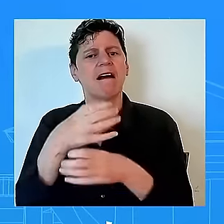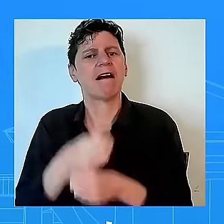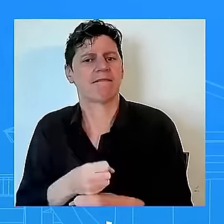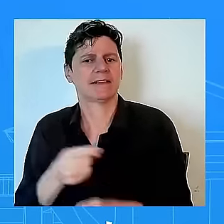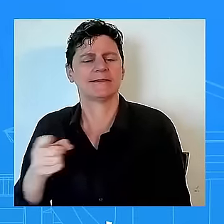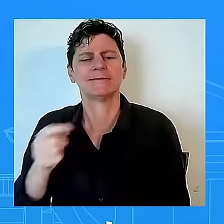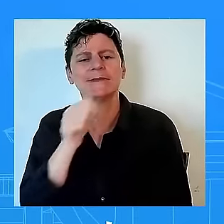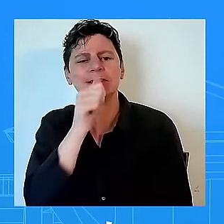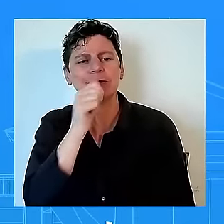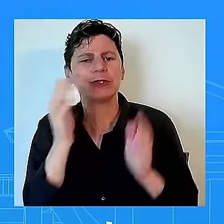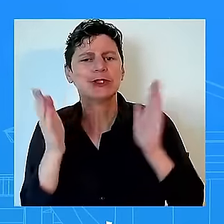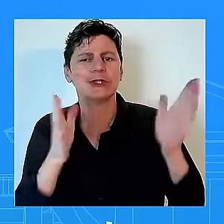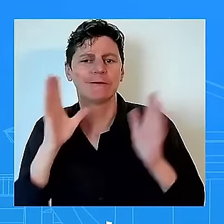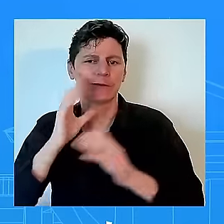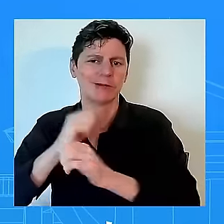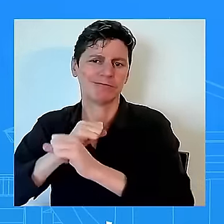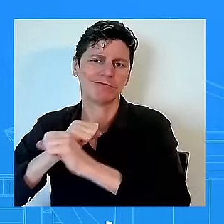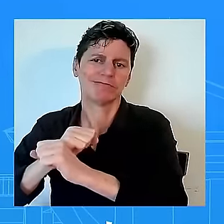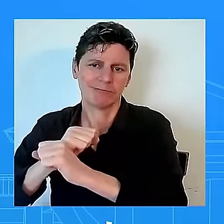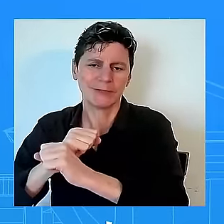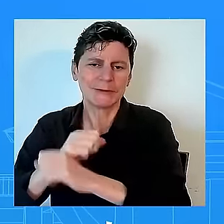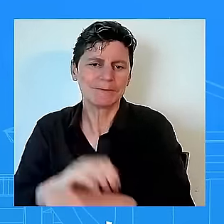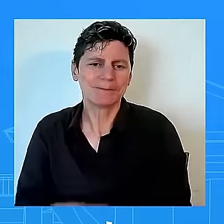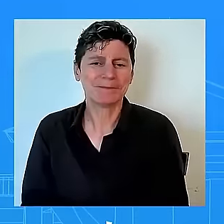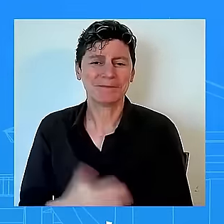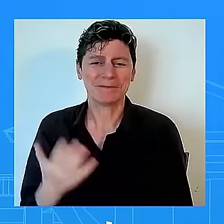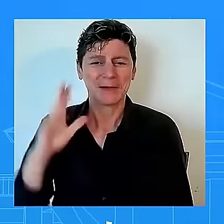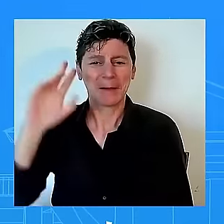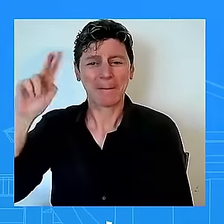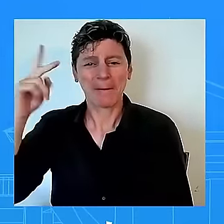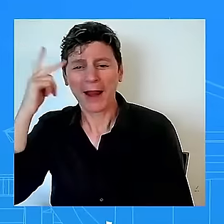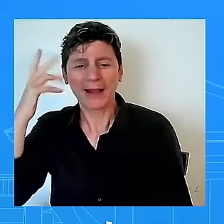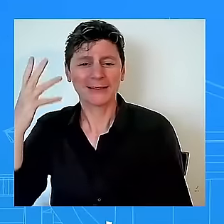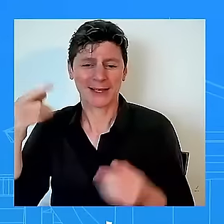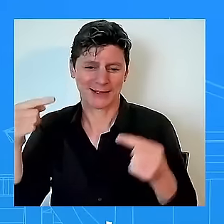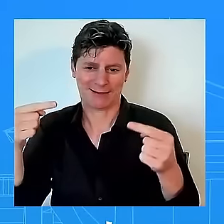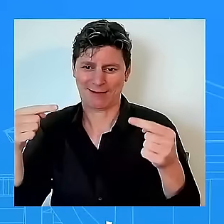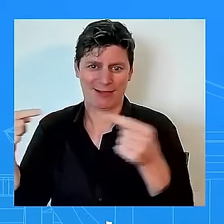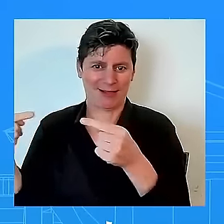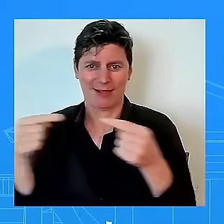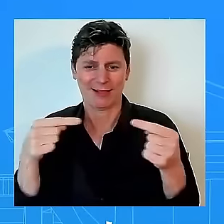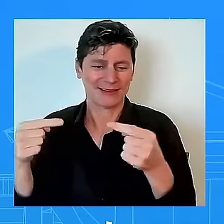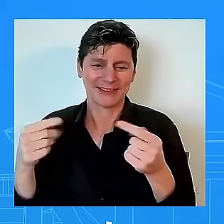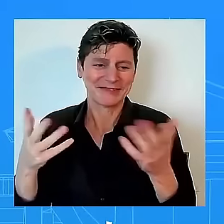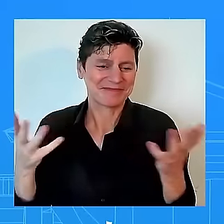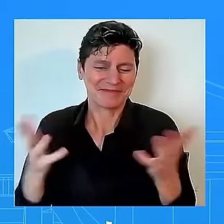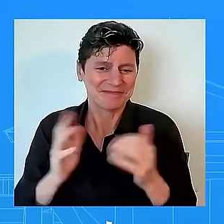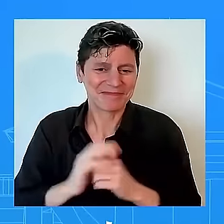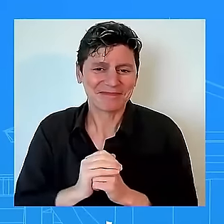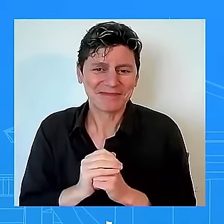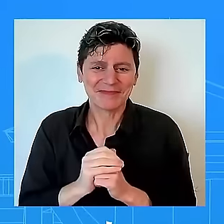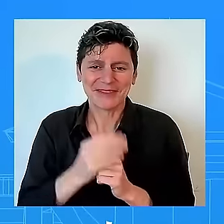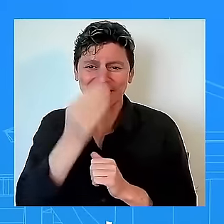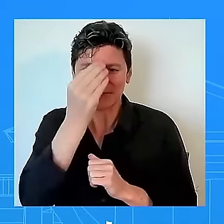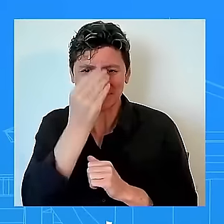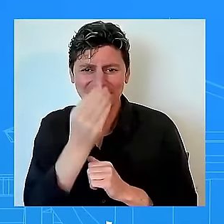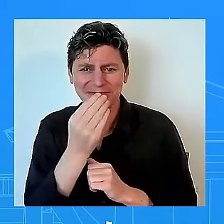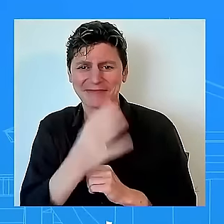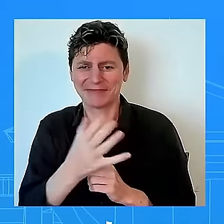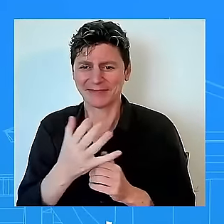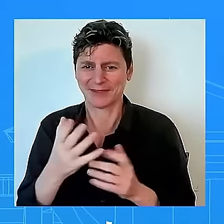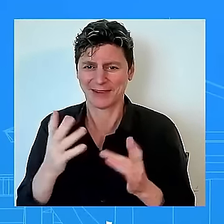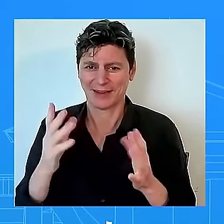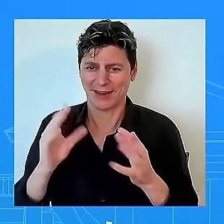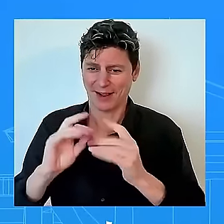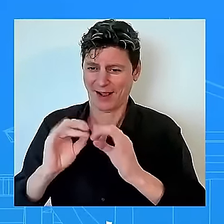said it needs to be the temperature needs to go down uh it needs to go down uh you know you think